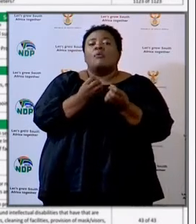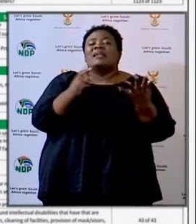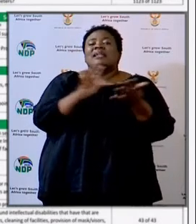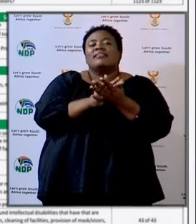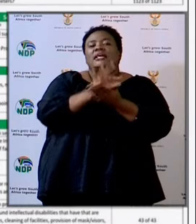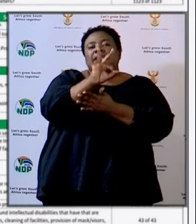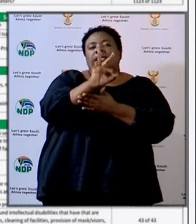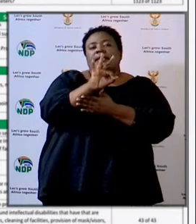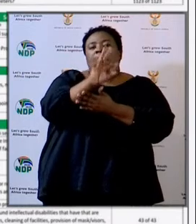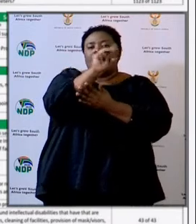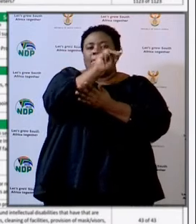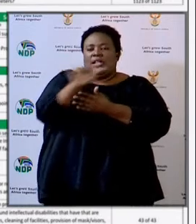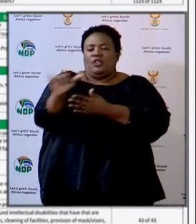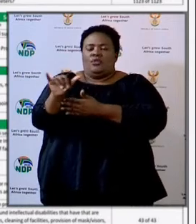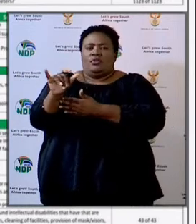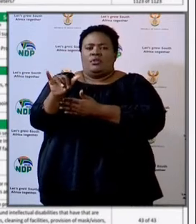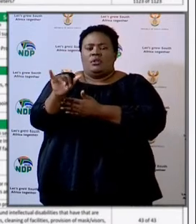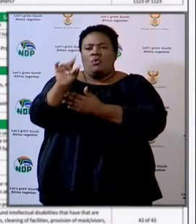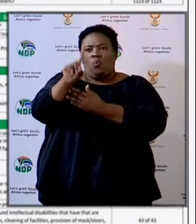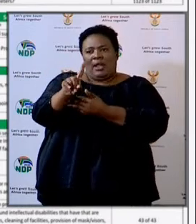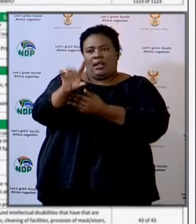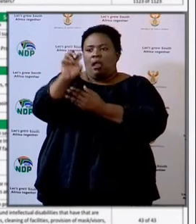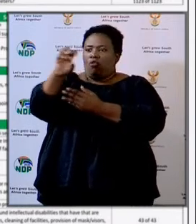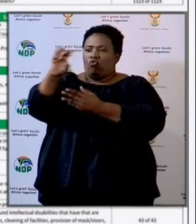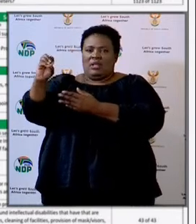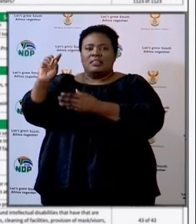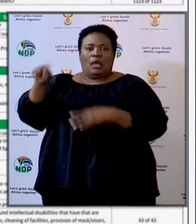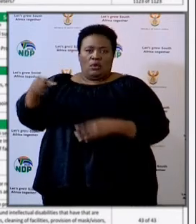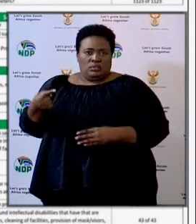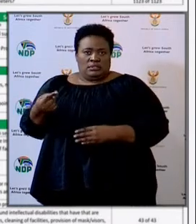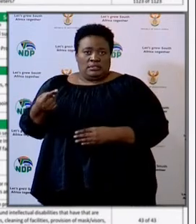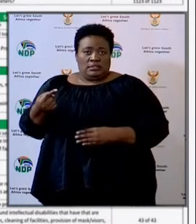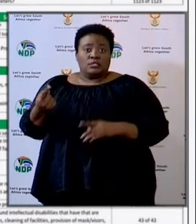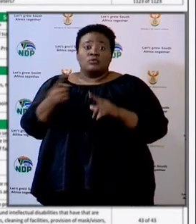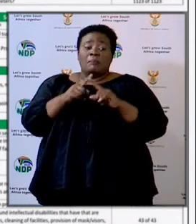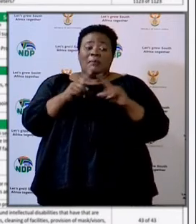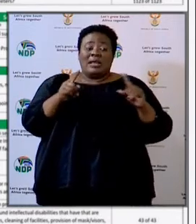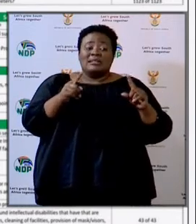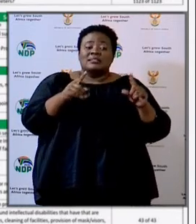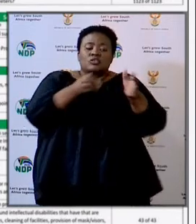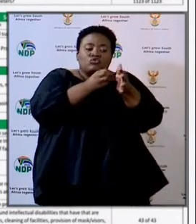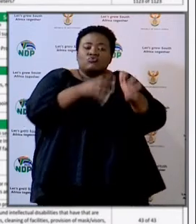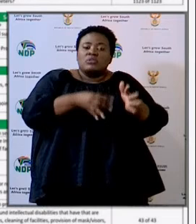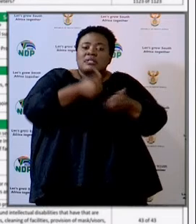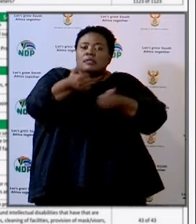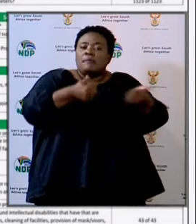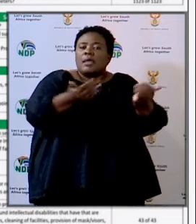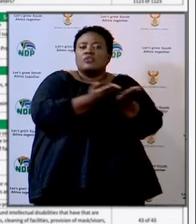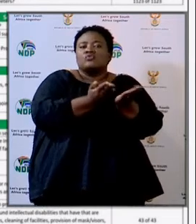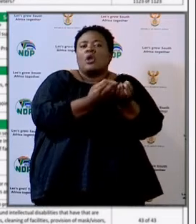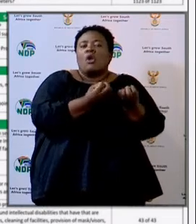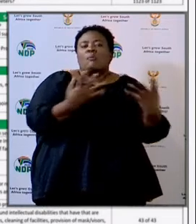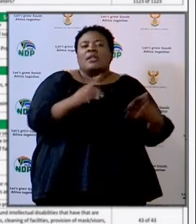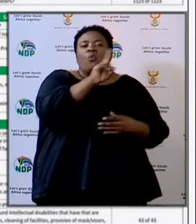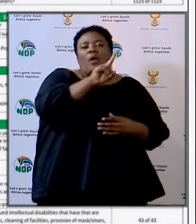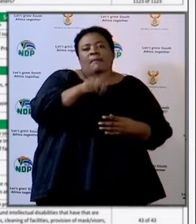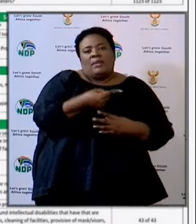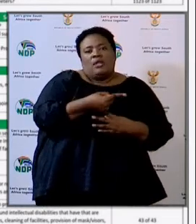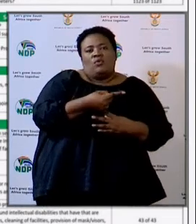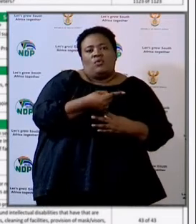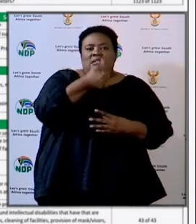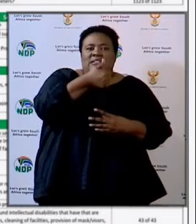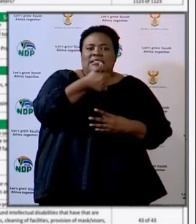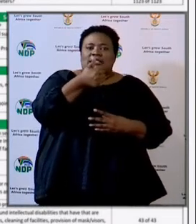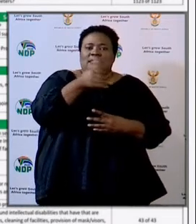,100,000. So we're only receiving 1,600